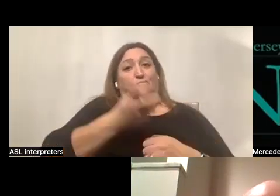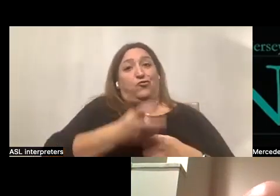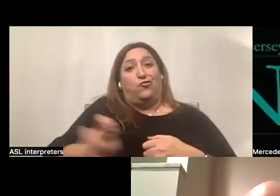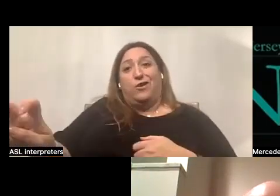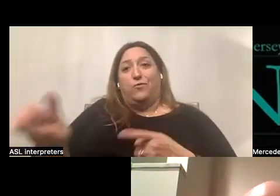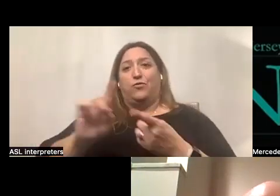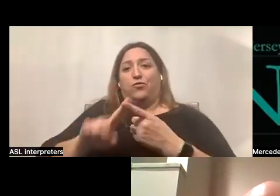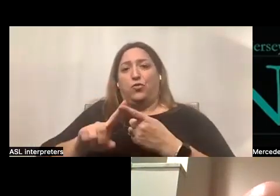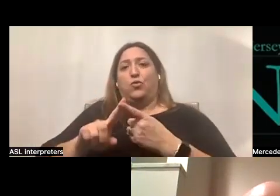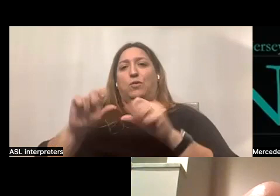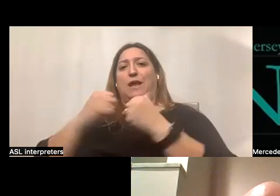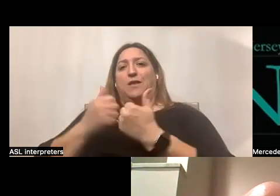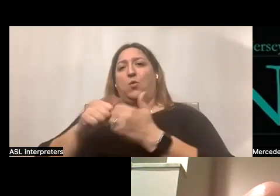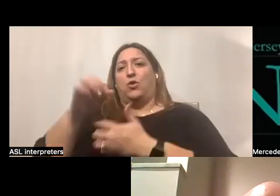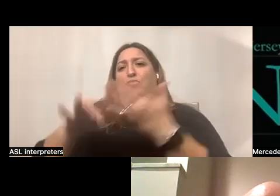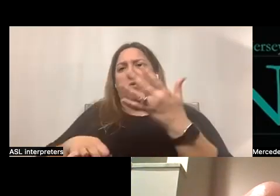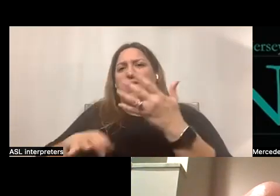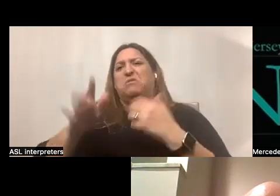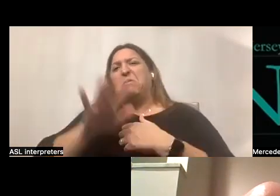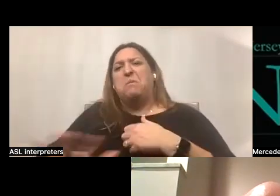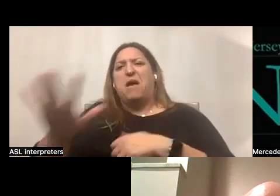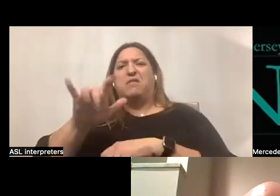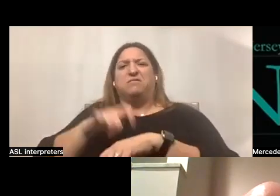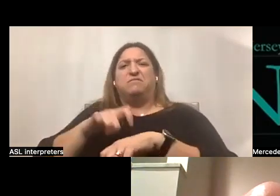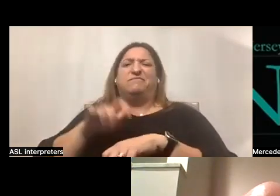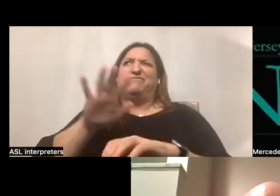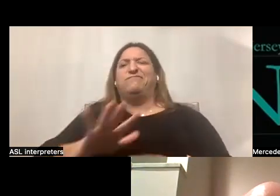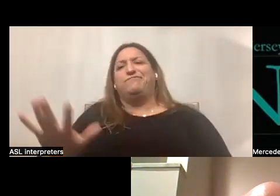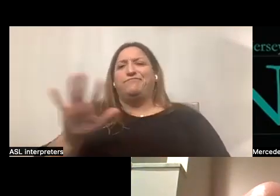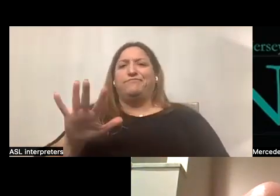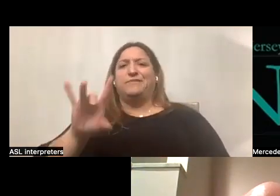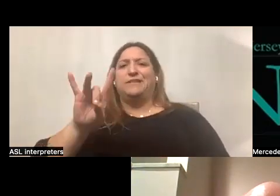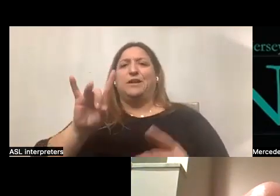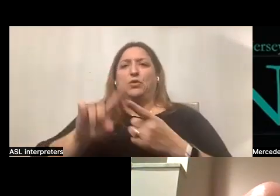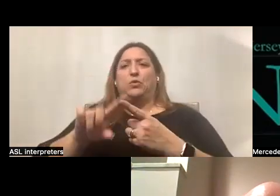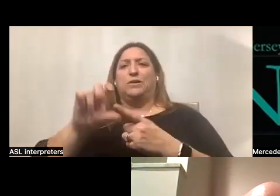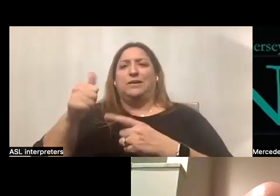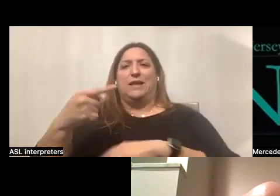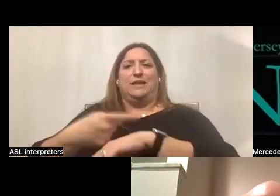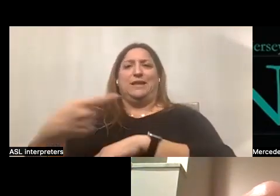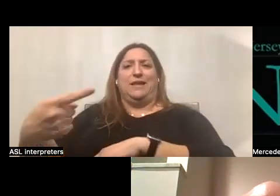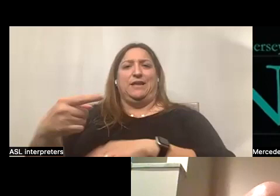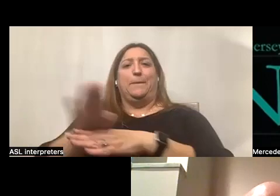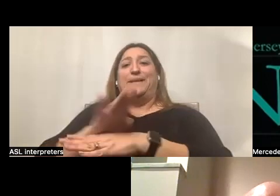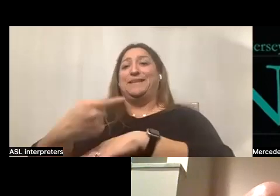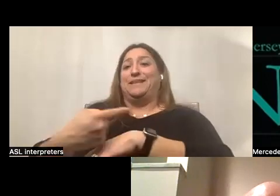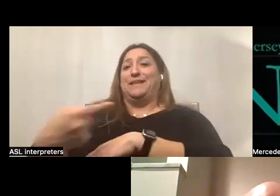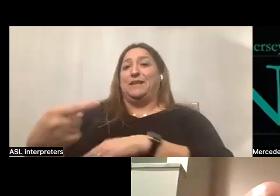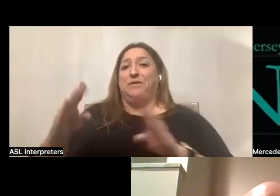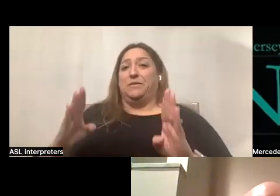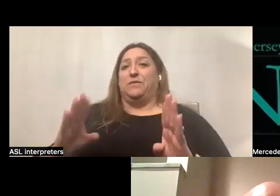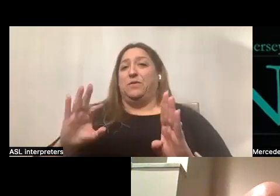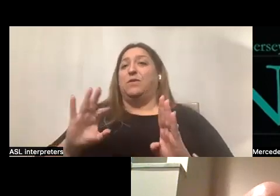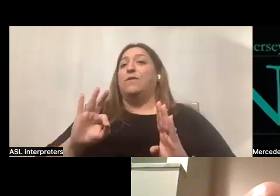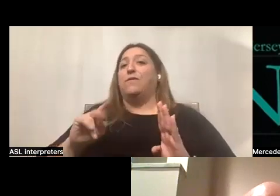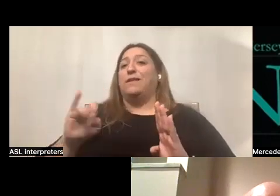agency of choice is about eight to ten business days for the fiscal intermediary